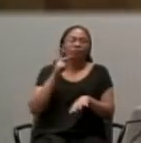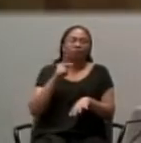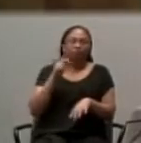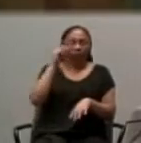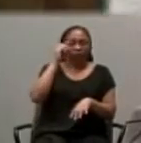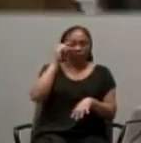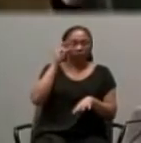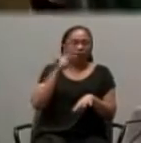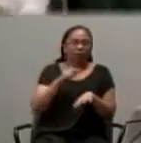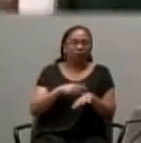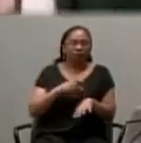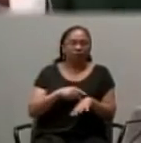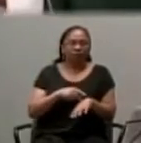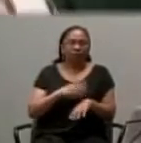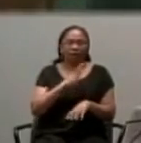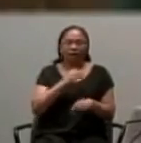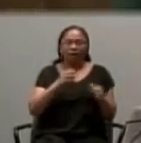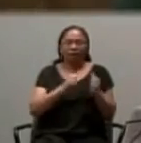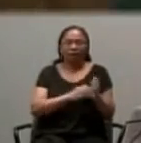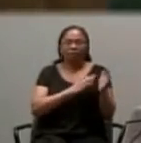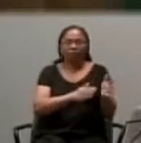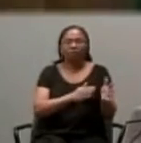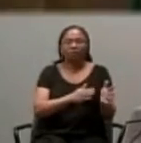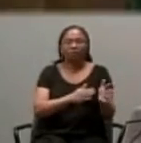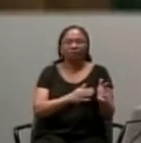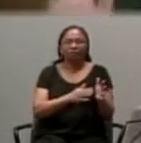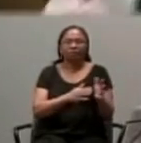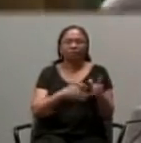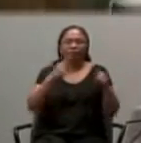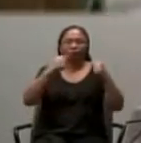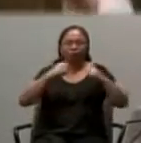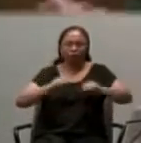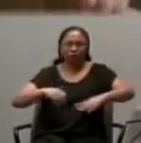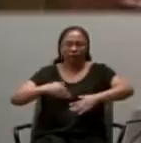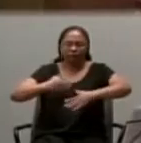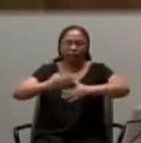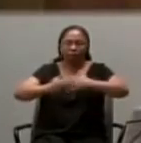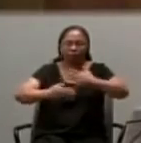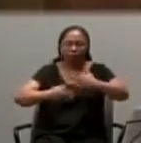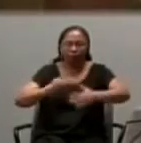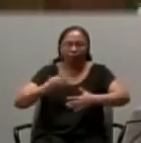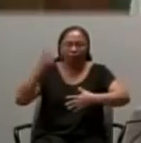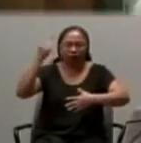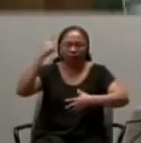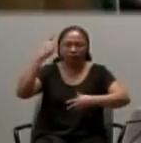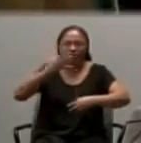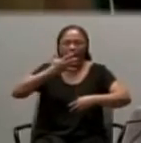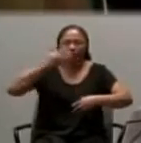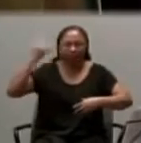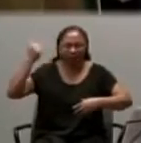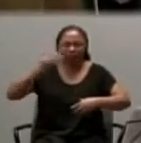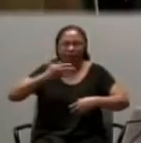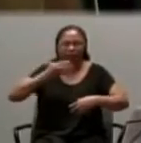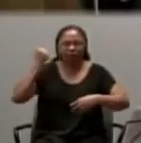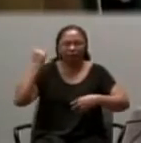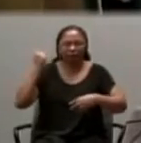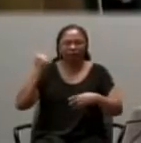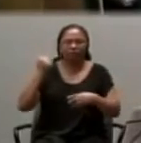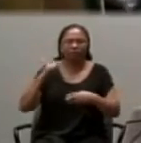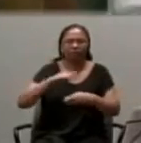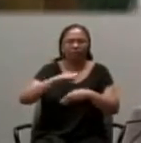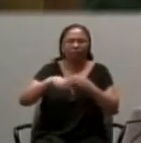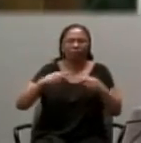what the flesh can see and understand. They are moving beyond what they can conceive and